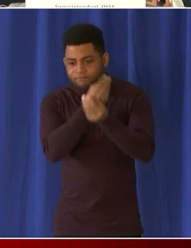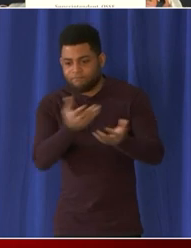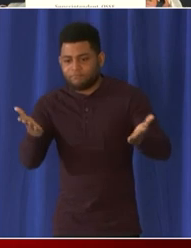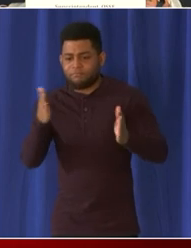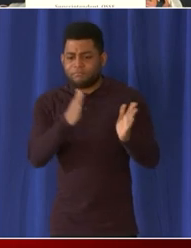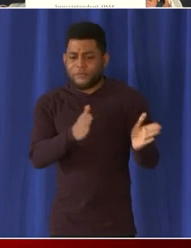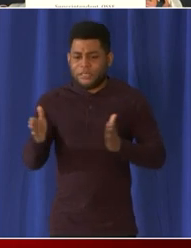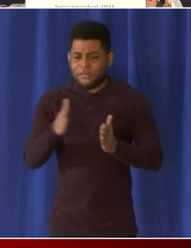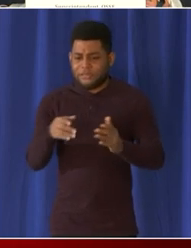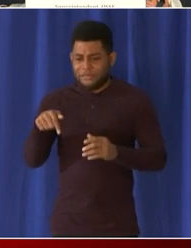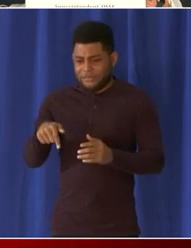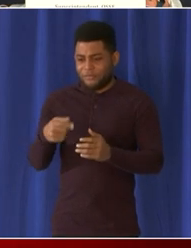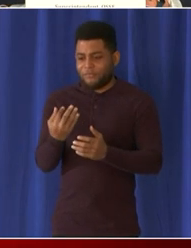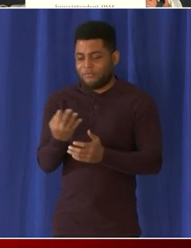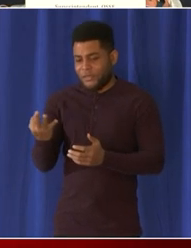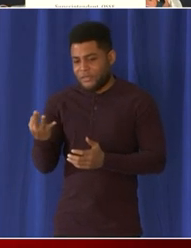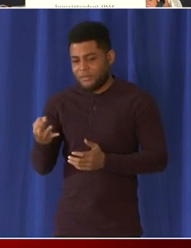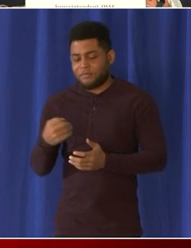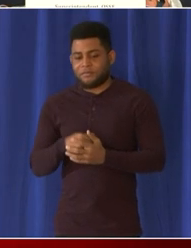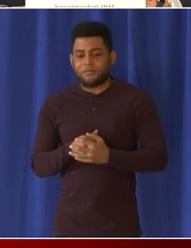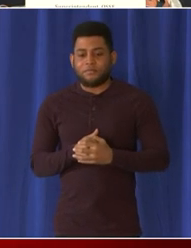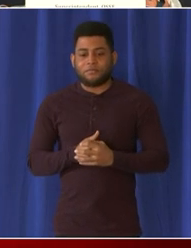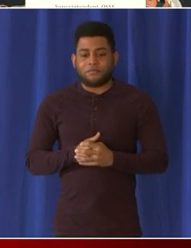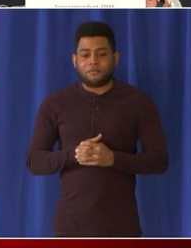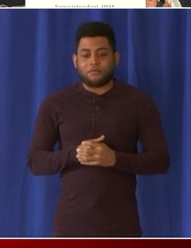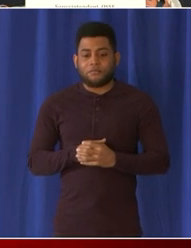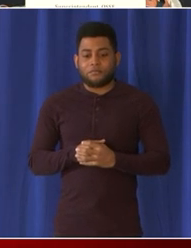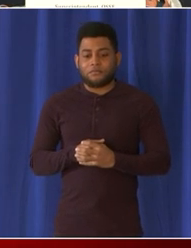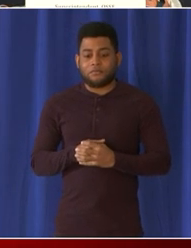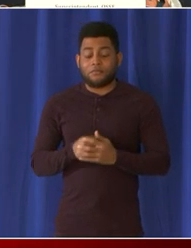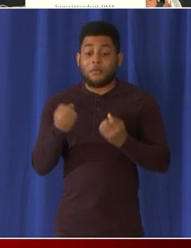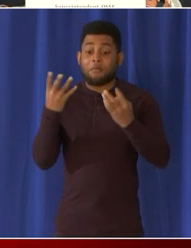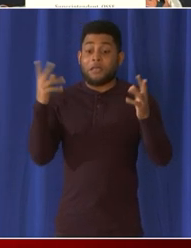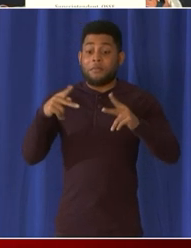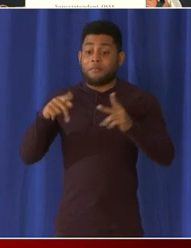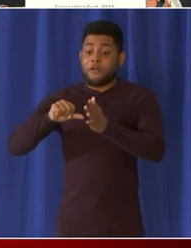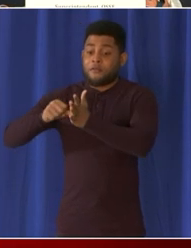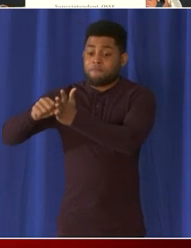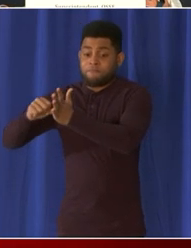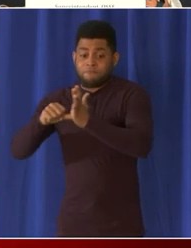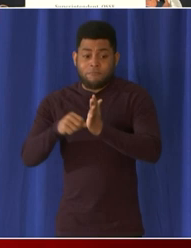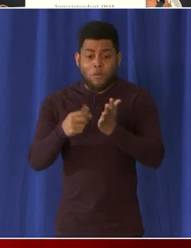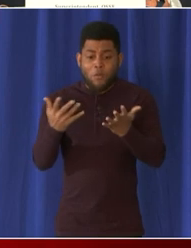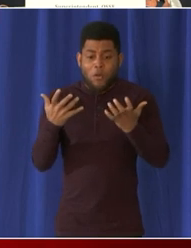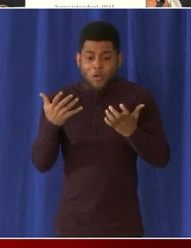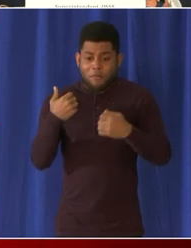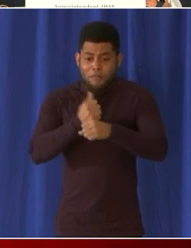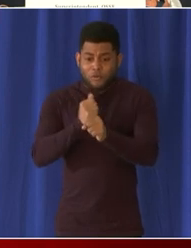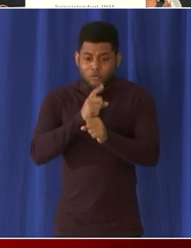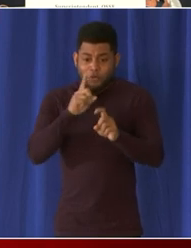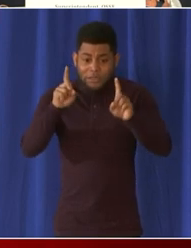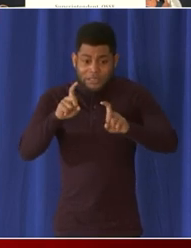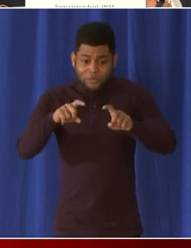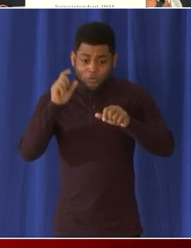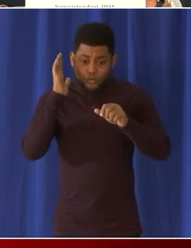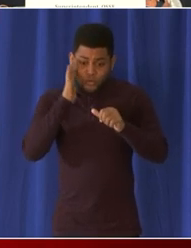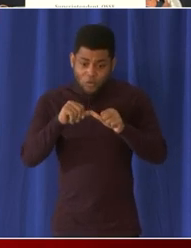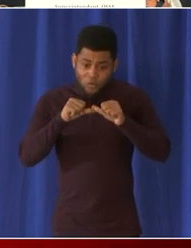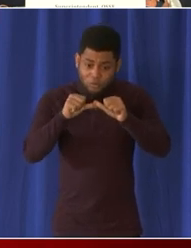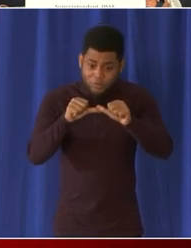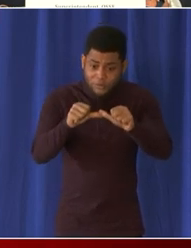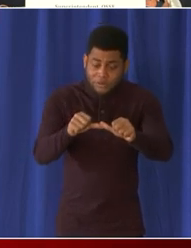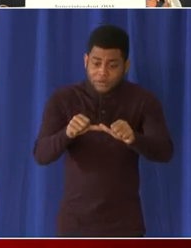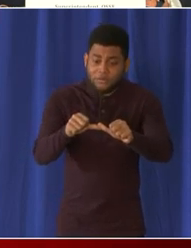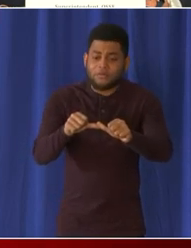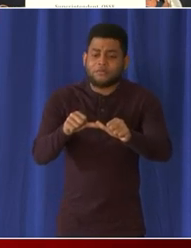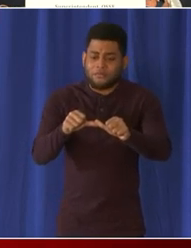Many have asked and inquired about test to stay wanted to assure you all that we are in the planning phases of our program we